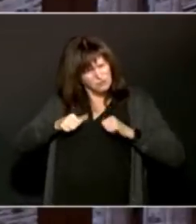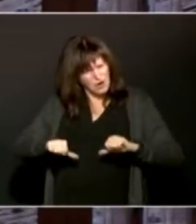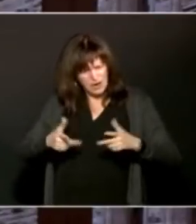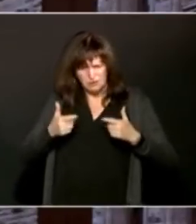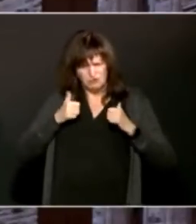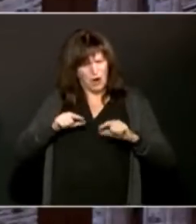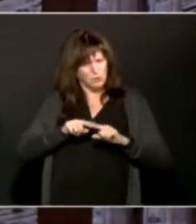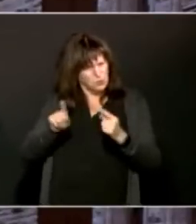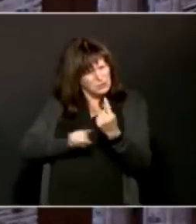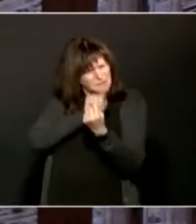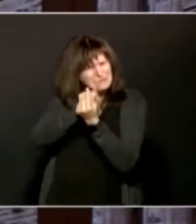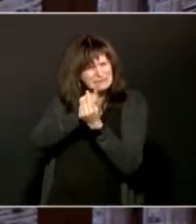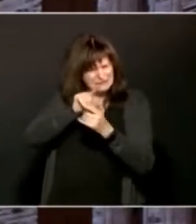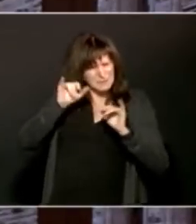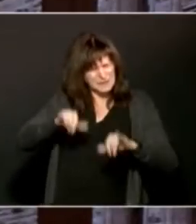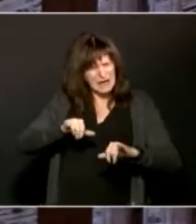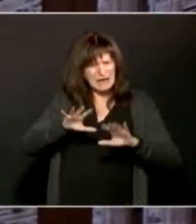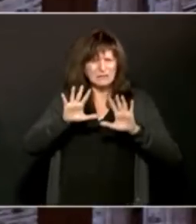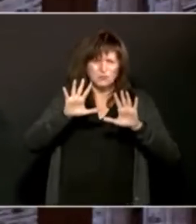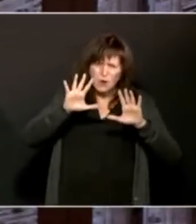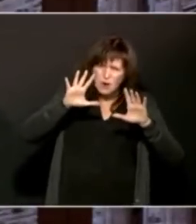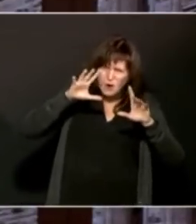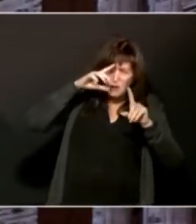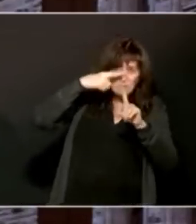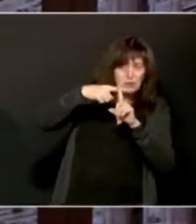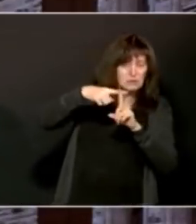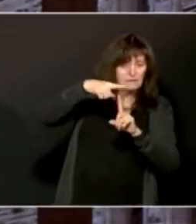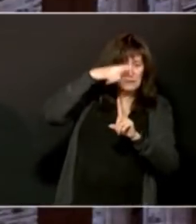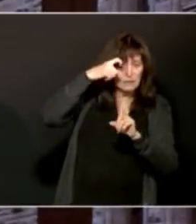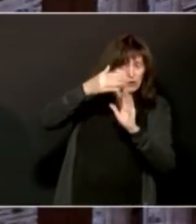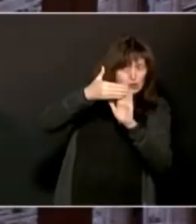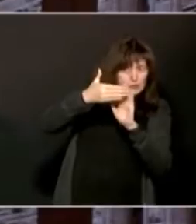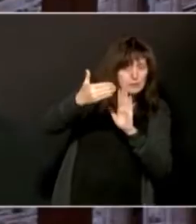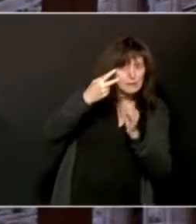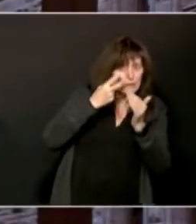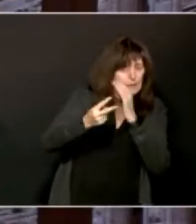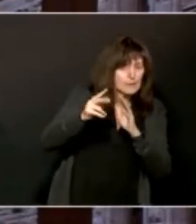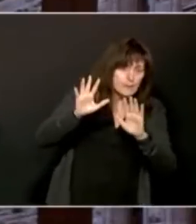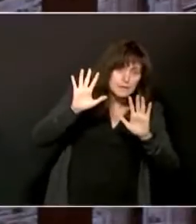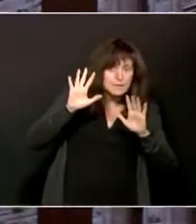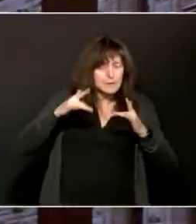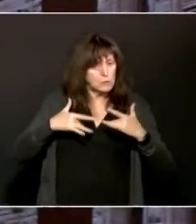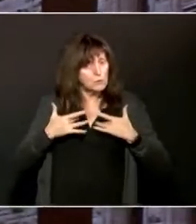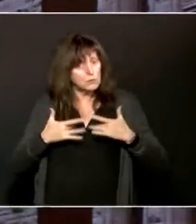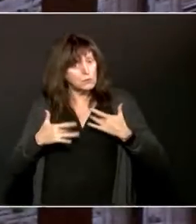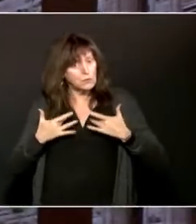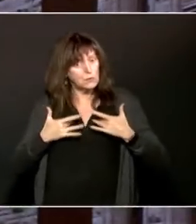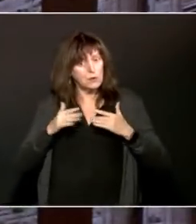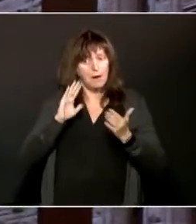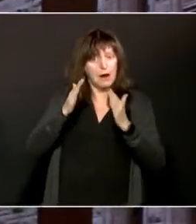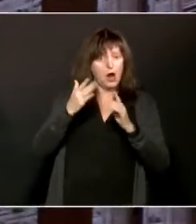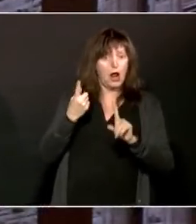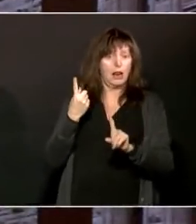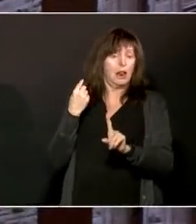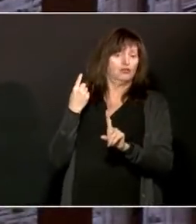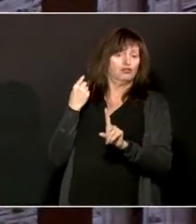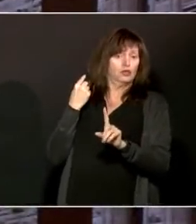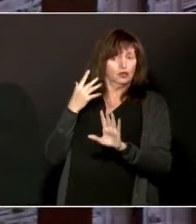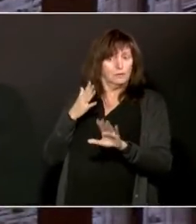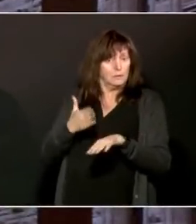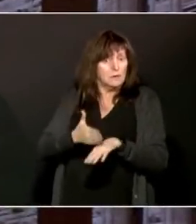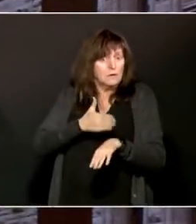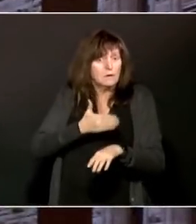and optimism about how the things might be in the summer, after the summer, as compared to last summer. So stay positive,